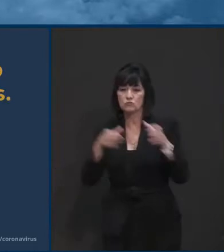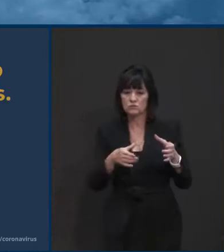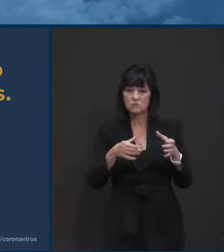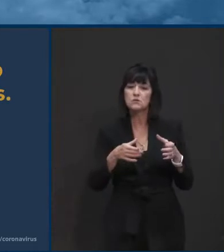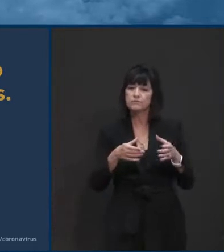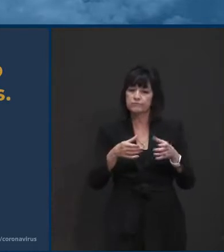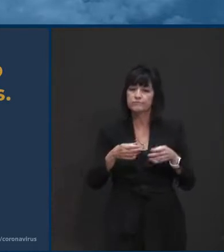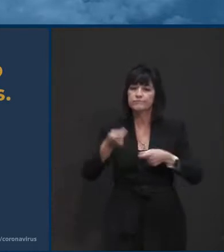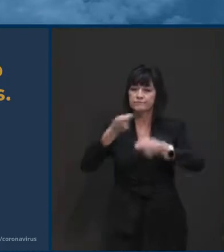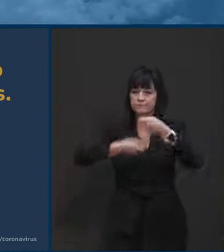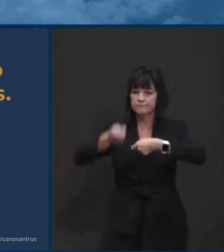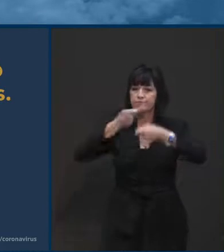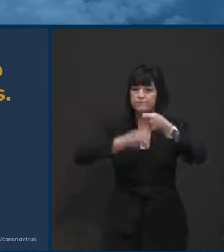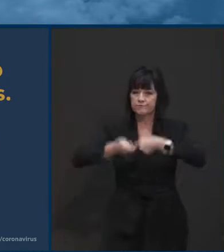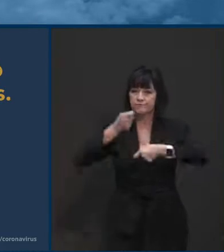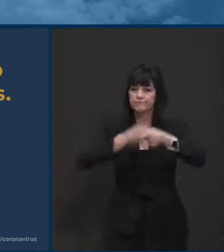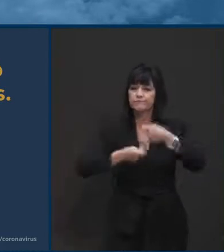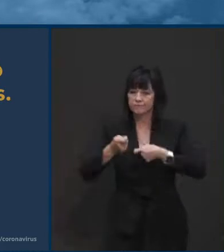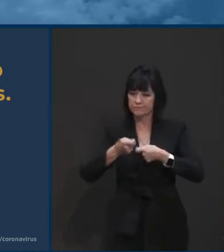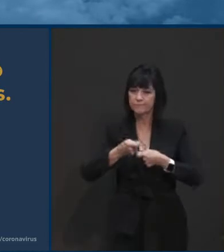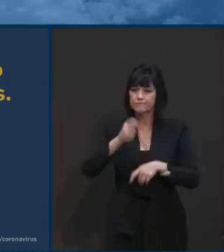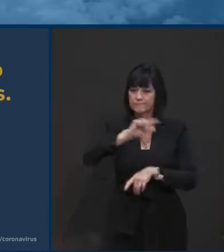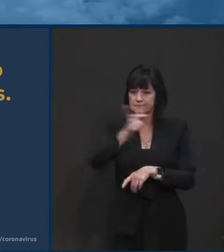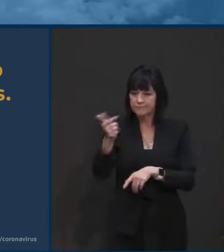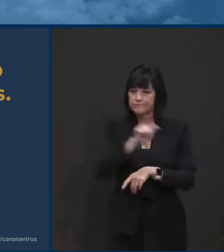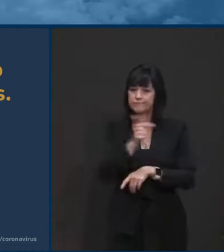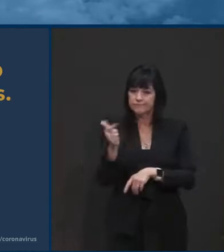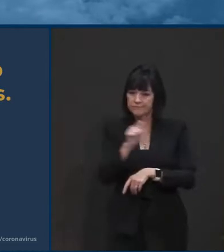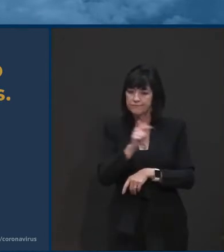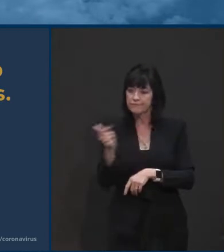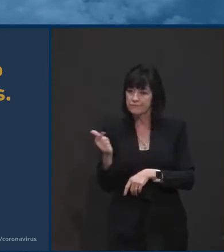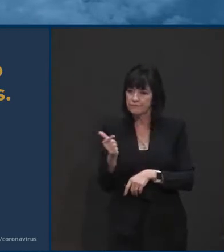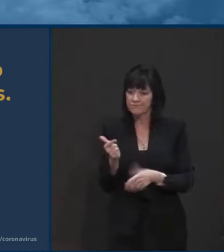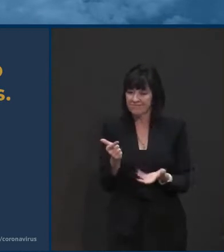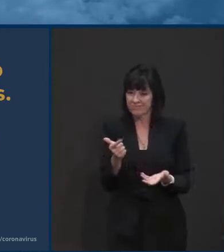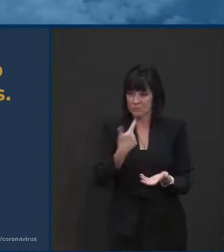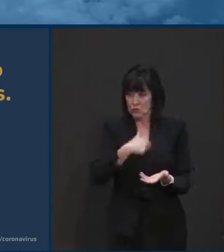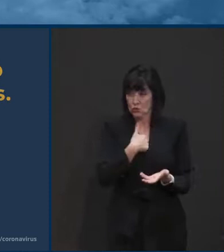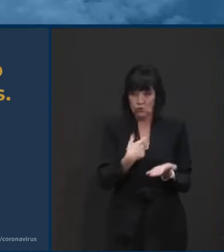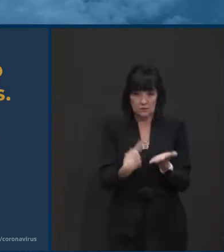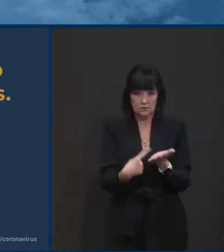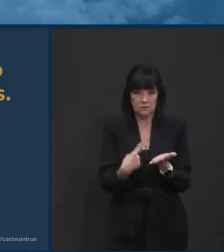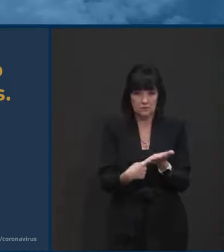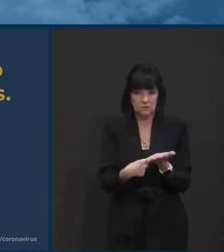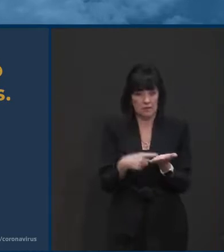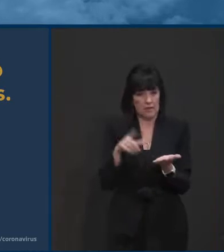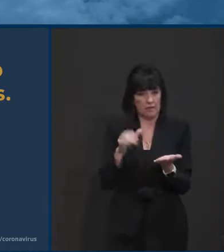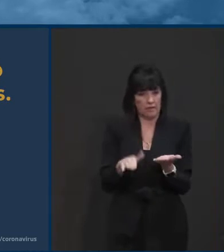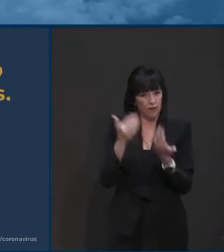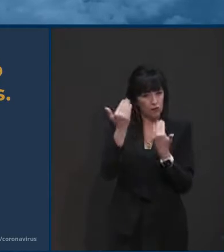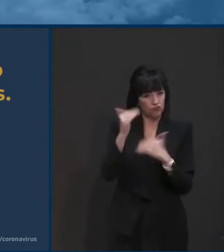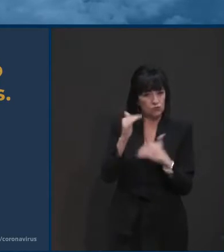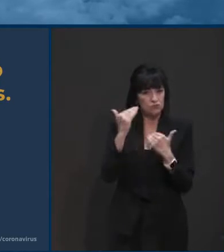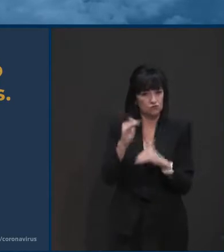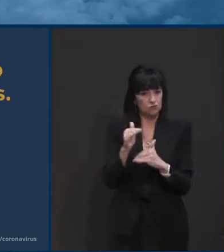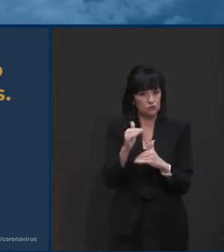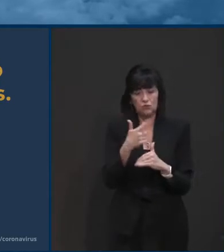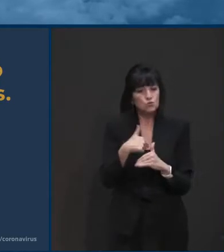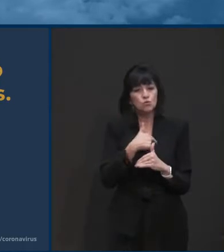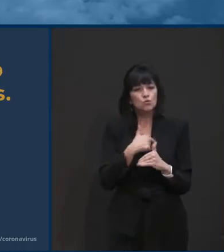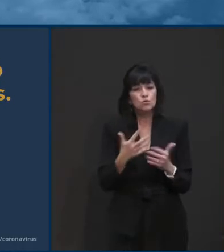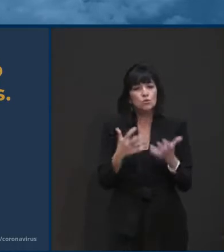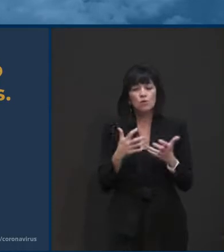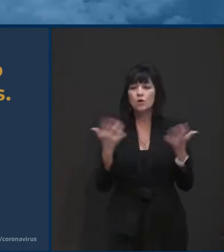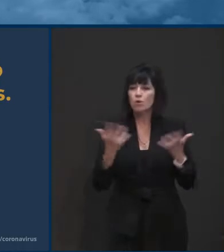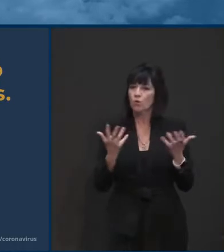And so when we talk about these mitigation efforts and these restrictions, you can look at it as a direct effort to help with our